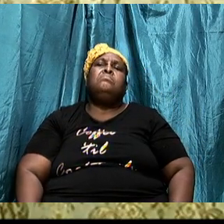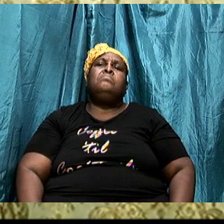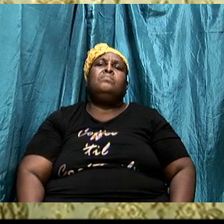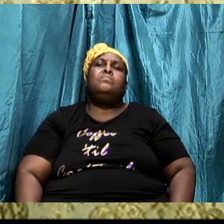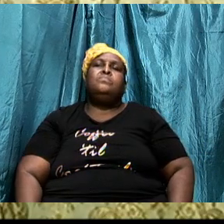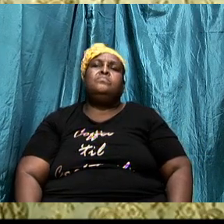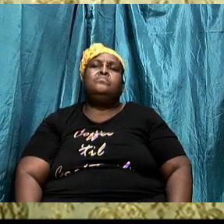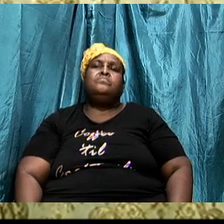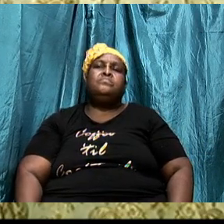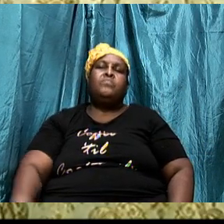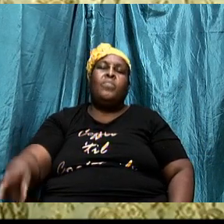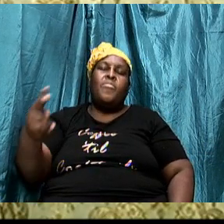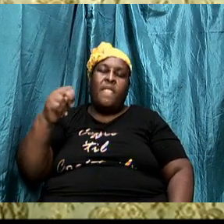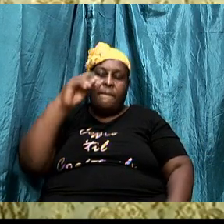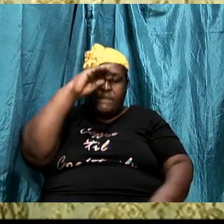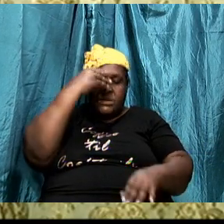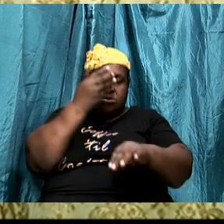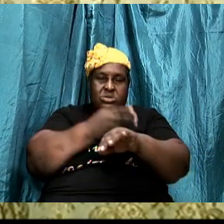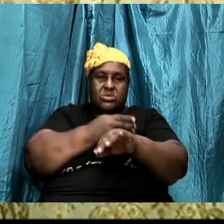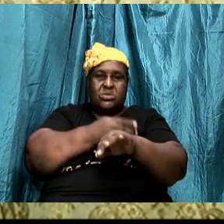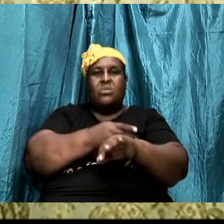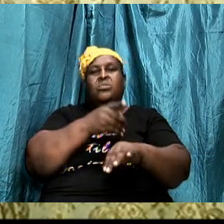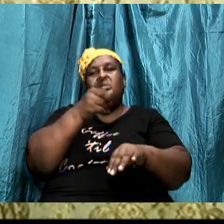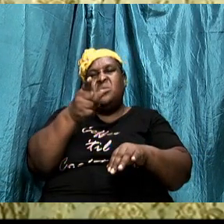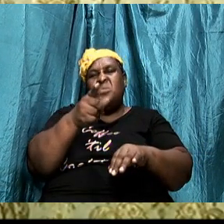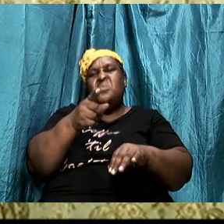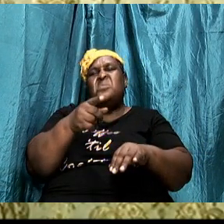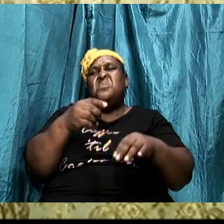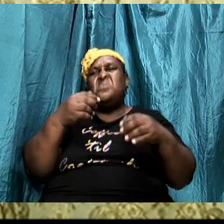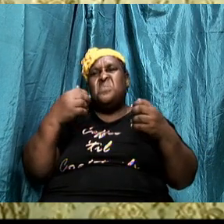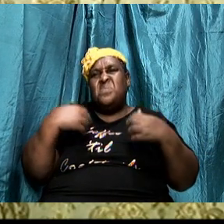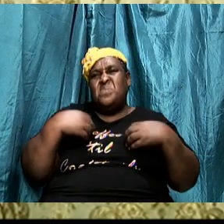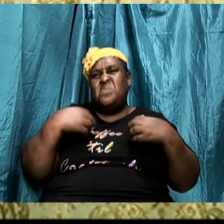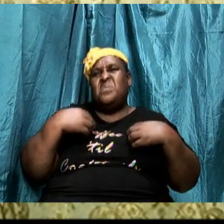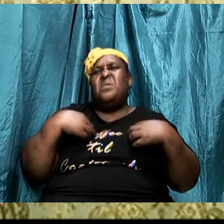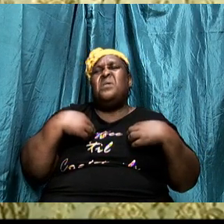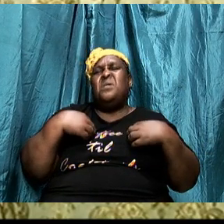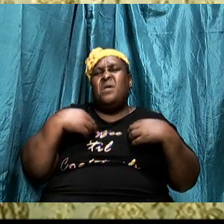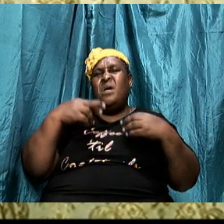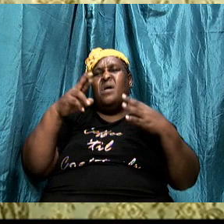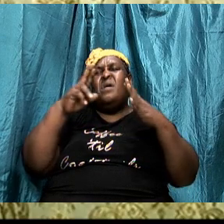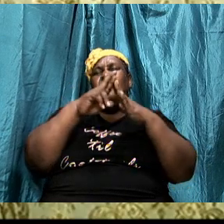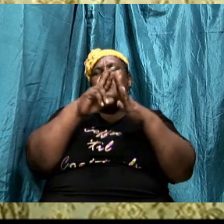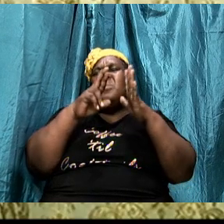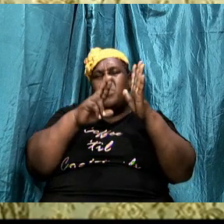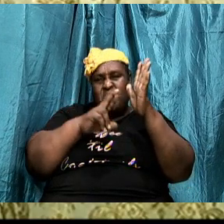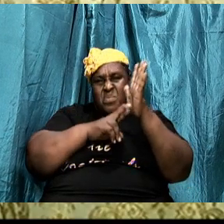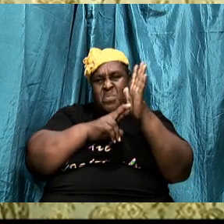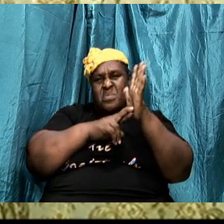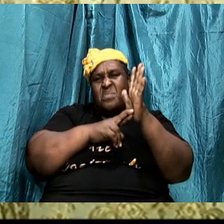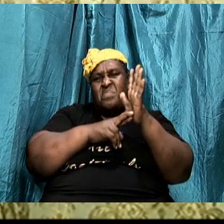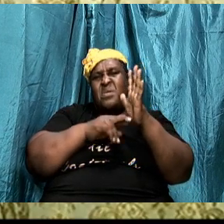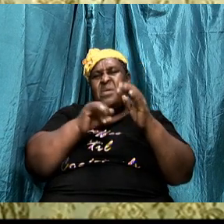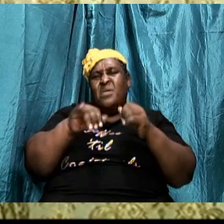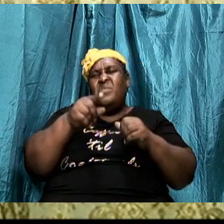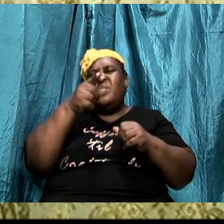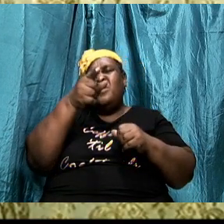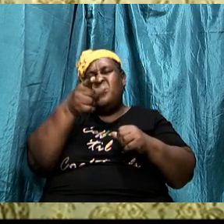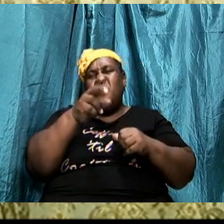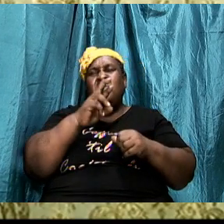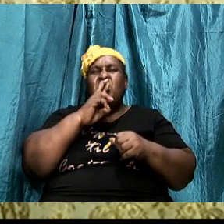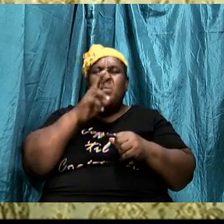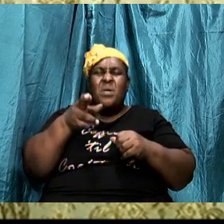being a son you have a status that you are an hear of God